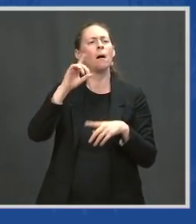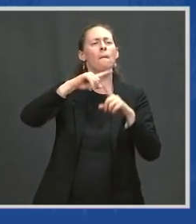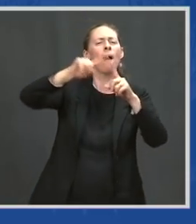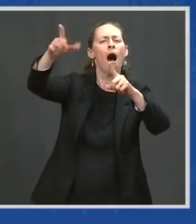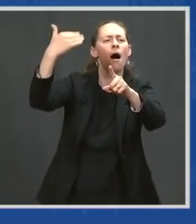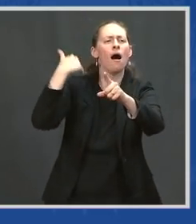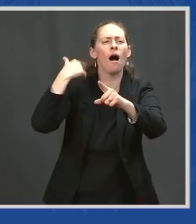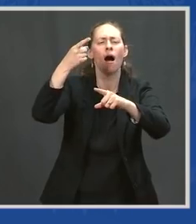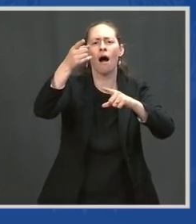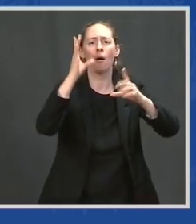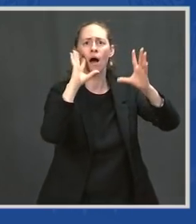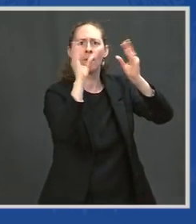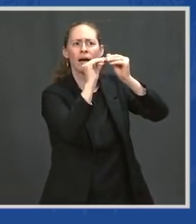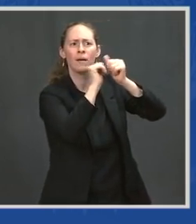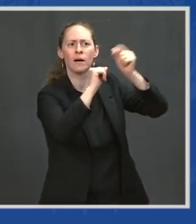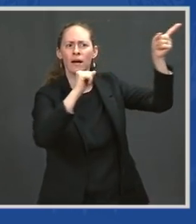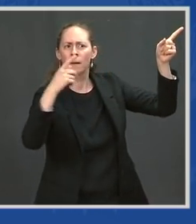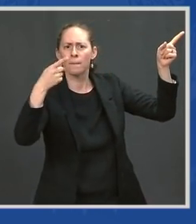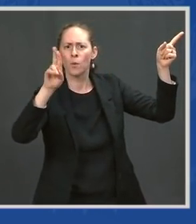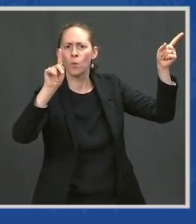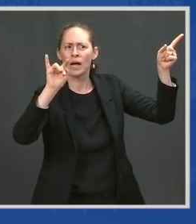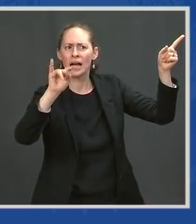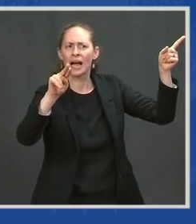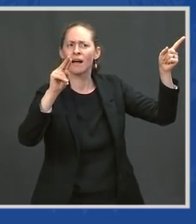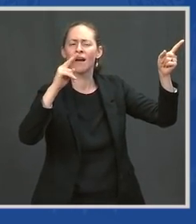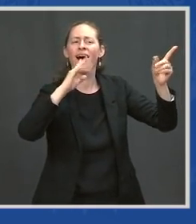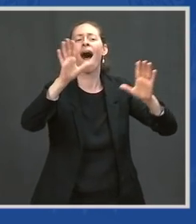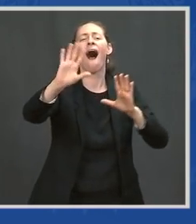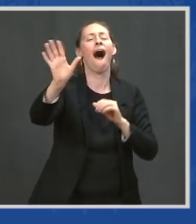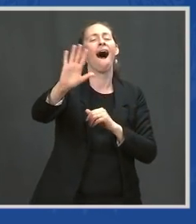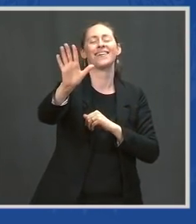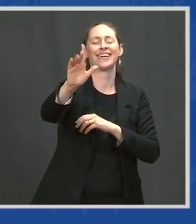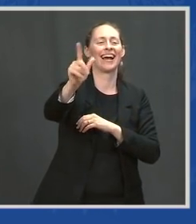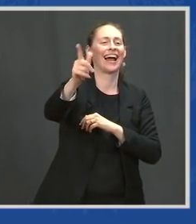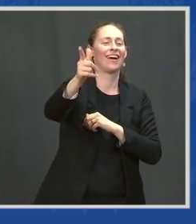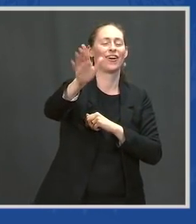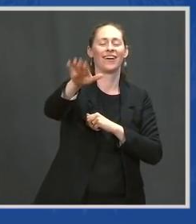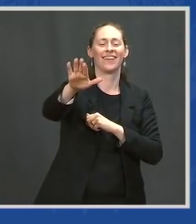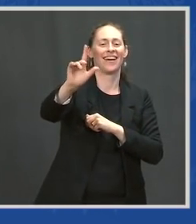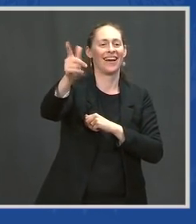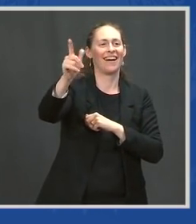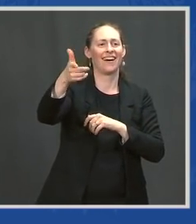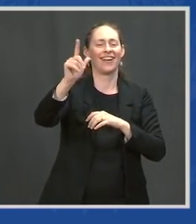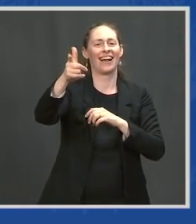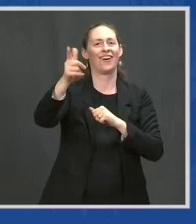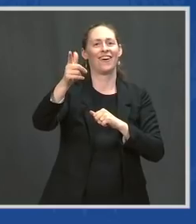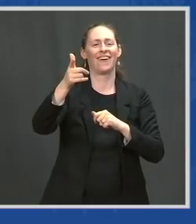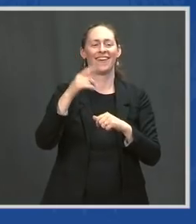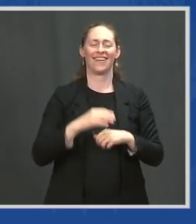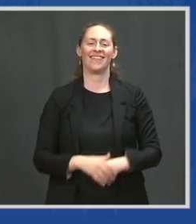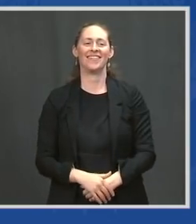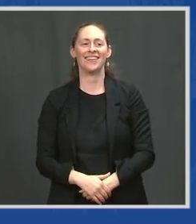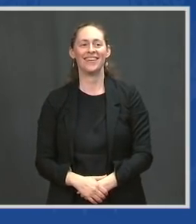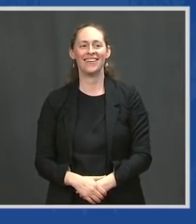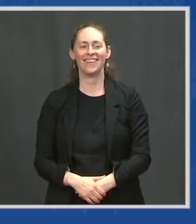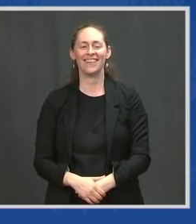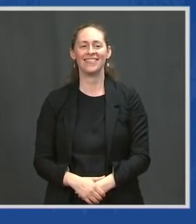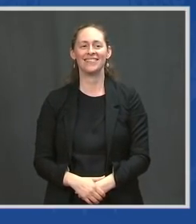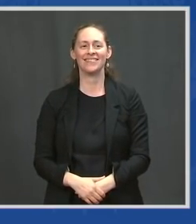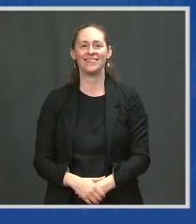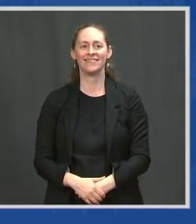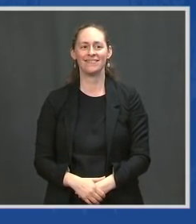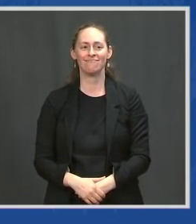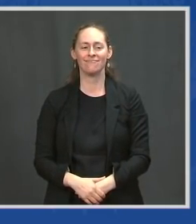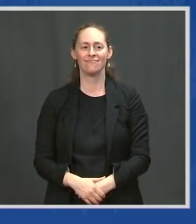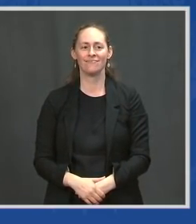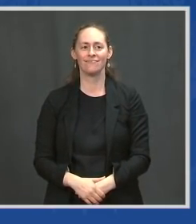that all another day. Thank you. The did you ask Vice President Harris to do? The will you make it faster to get for them to get the